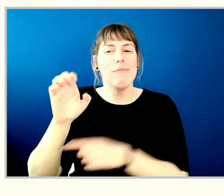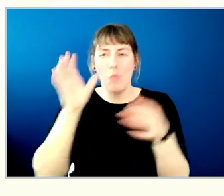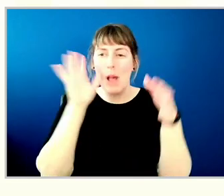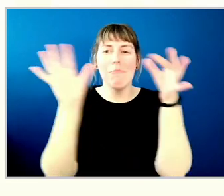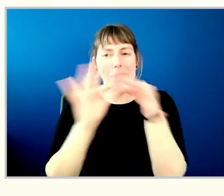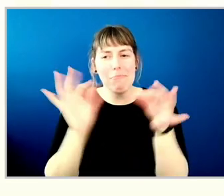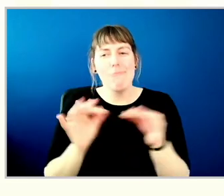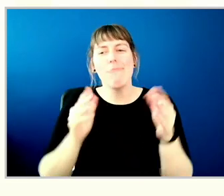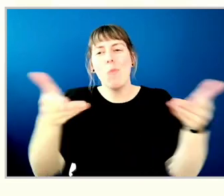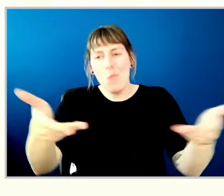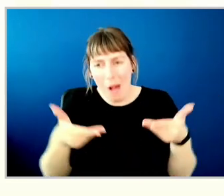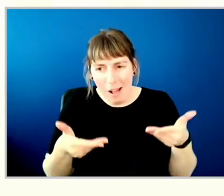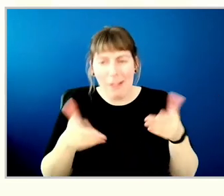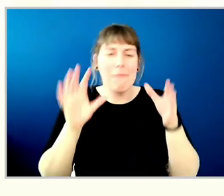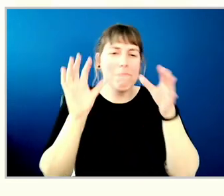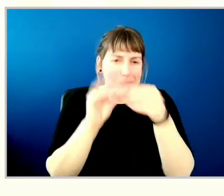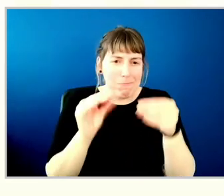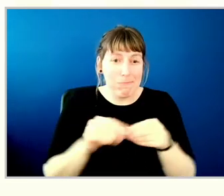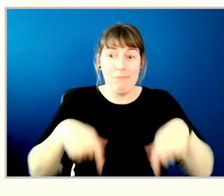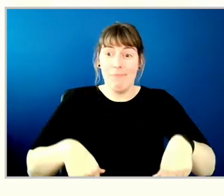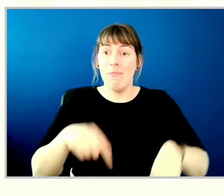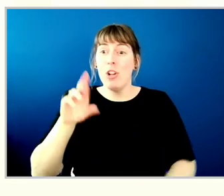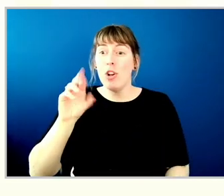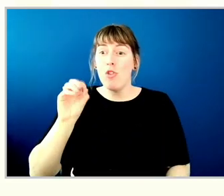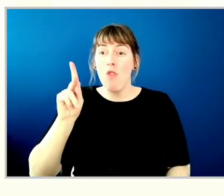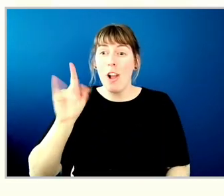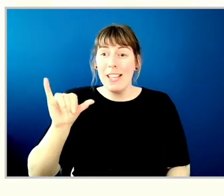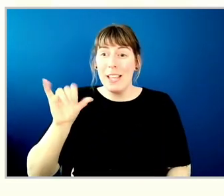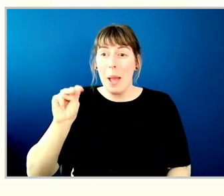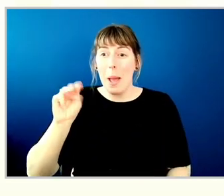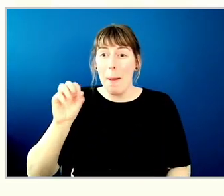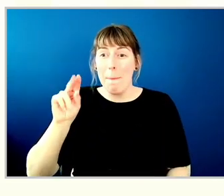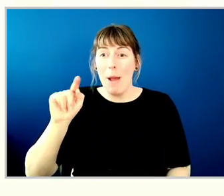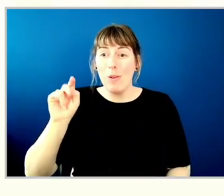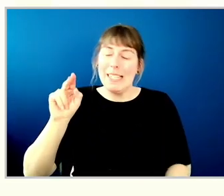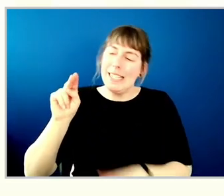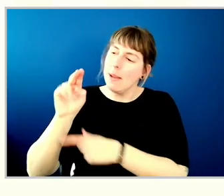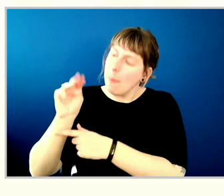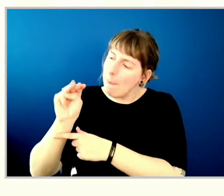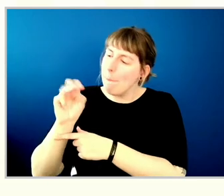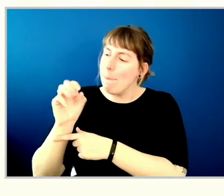of us gathered here at the Rocky Mountaineer Station on Squamish Territory.